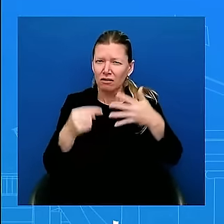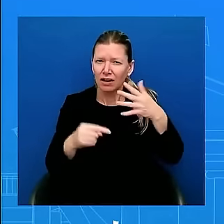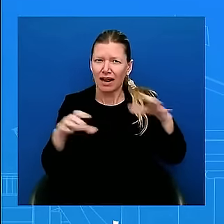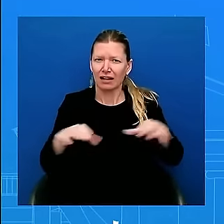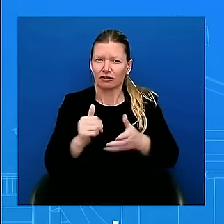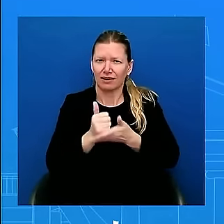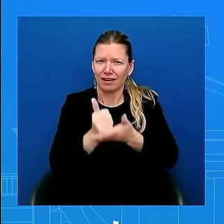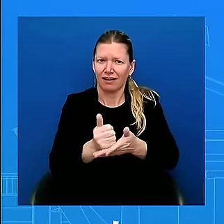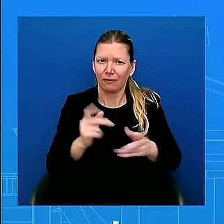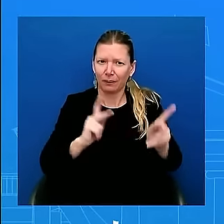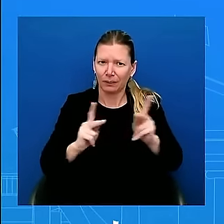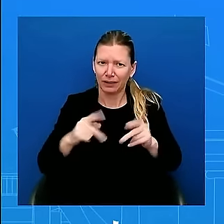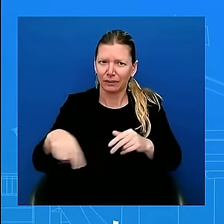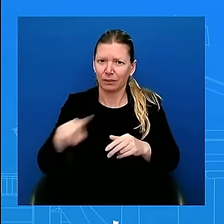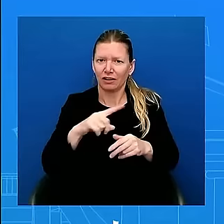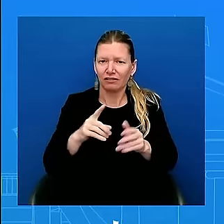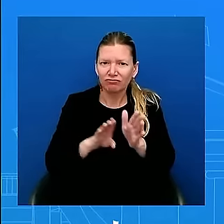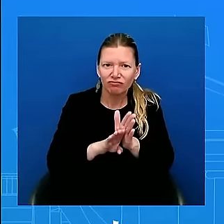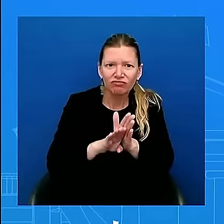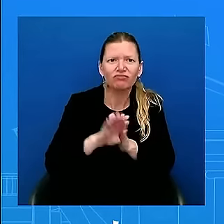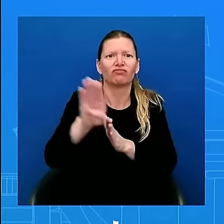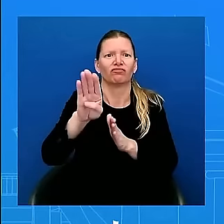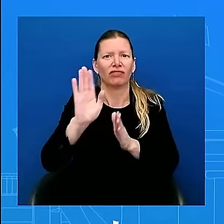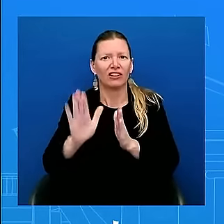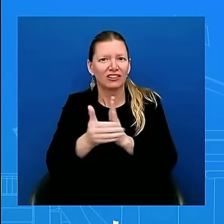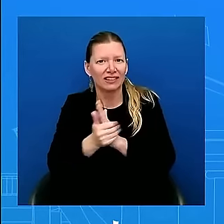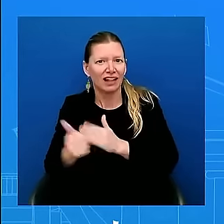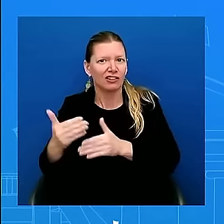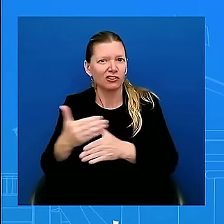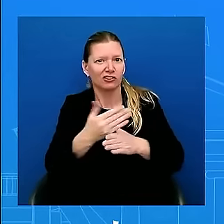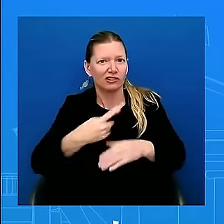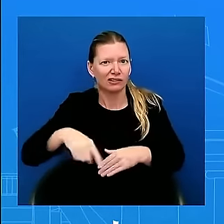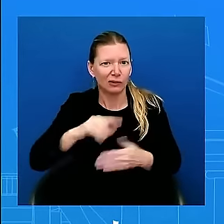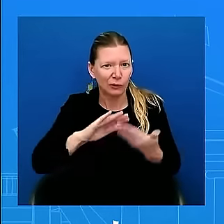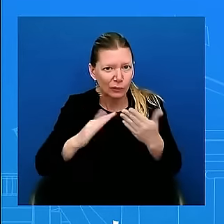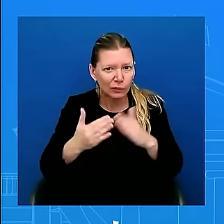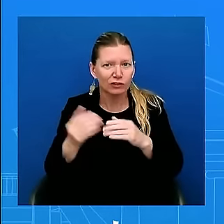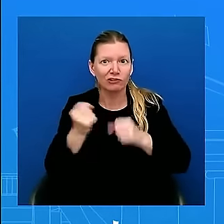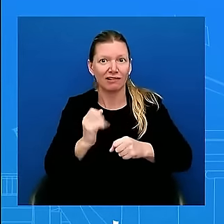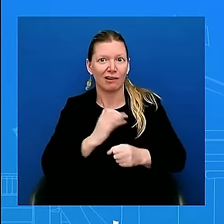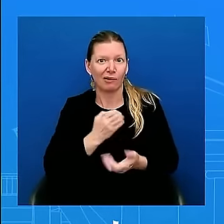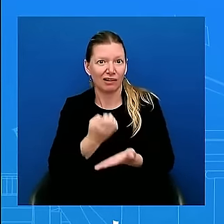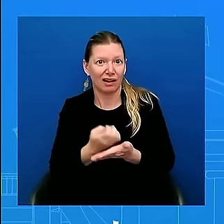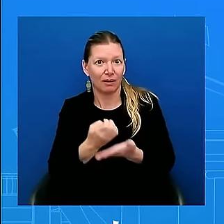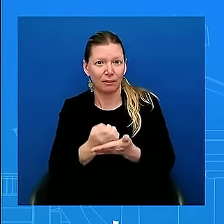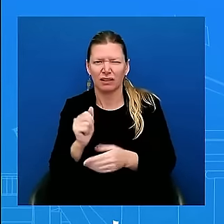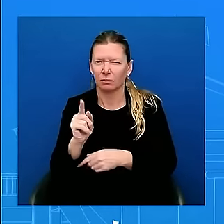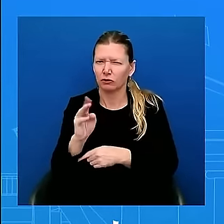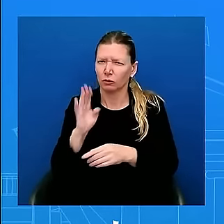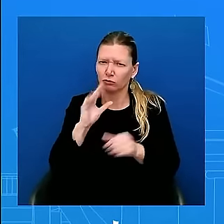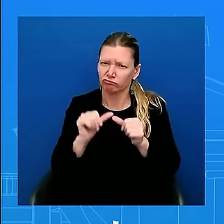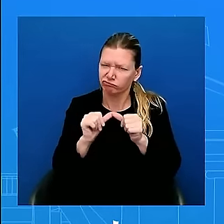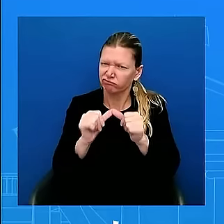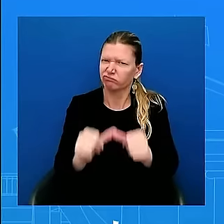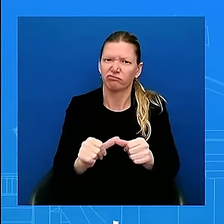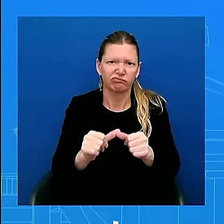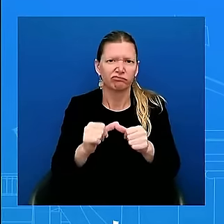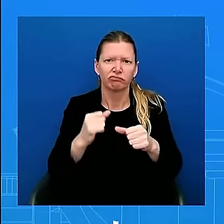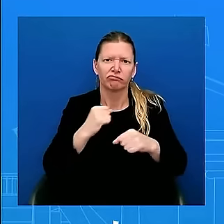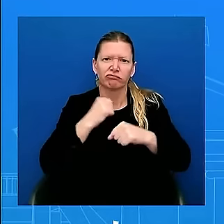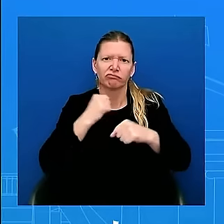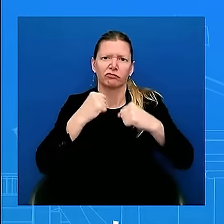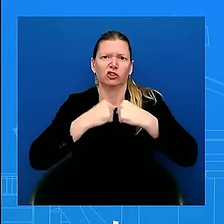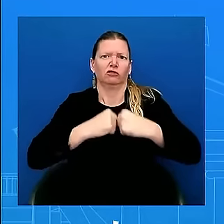immigration system. Now, when President Biden took office, we were in the midst of the worst economic crisis